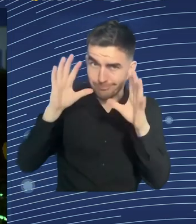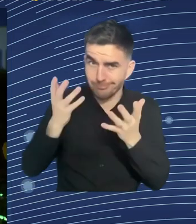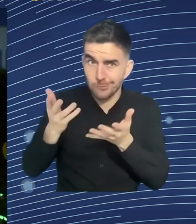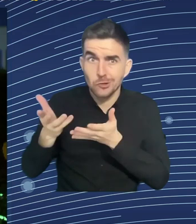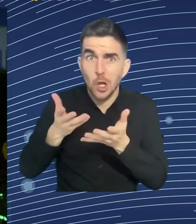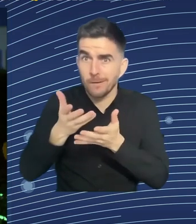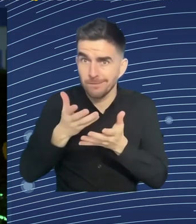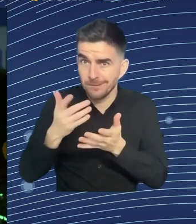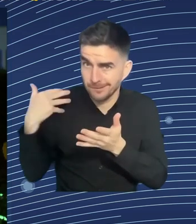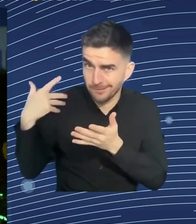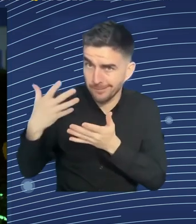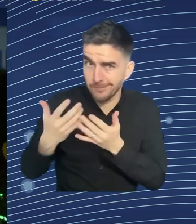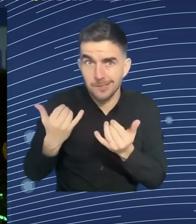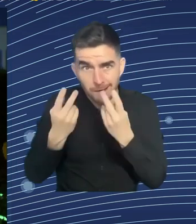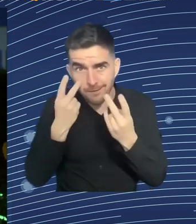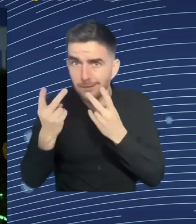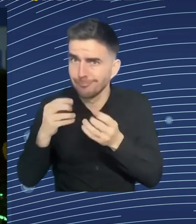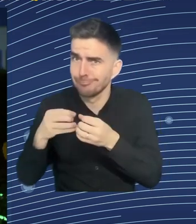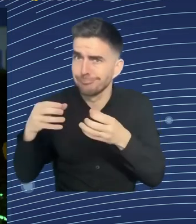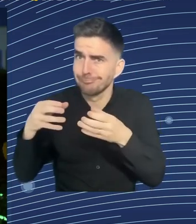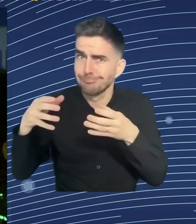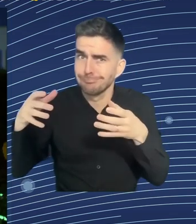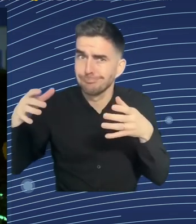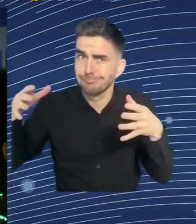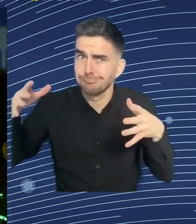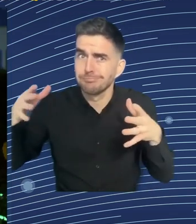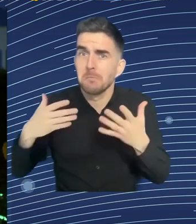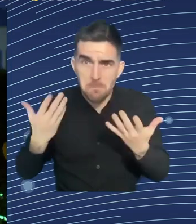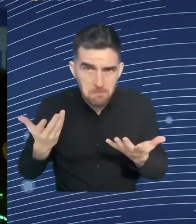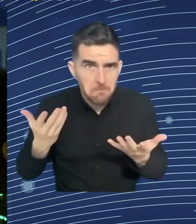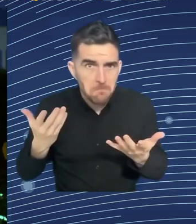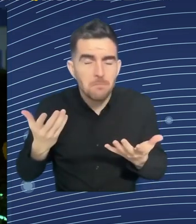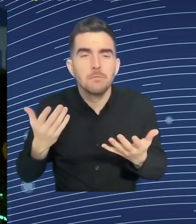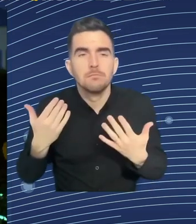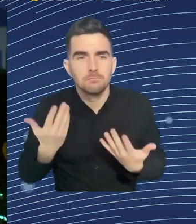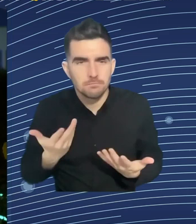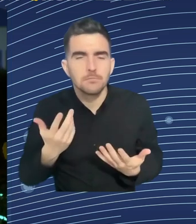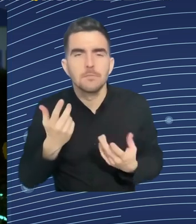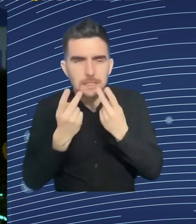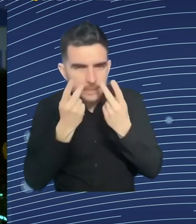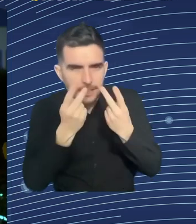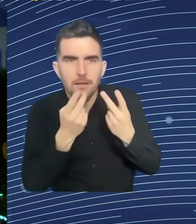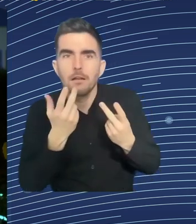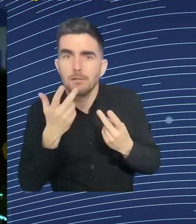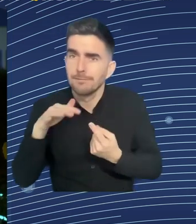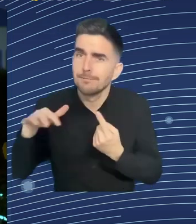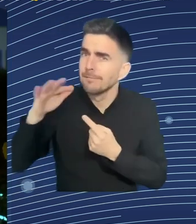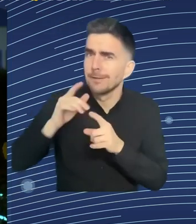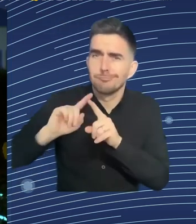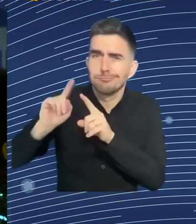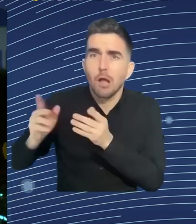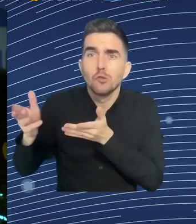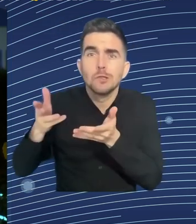Hospitality was practically unknown. There were two or three hotels in central London, his experience, and that was it. There was no travel